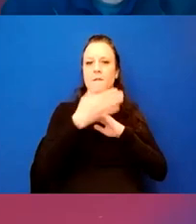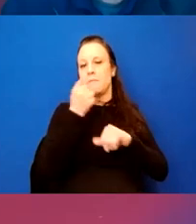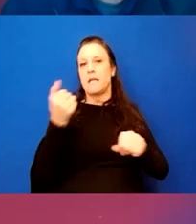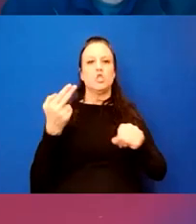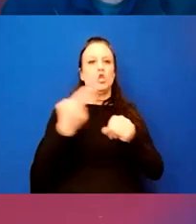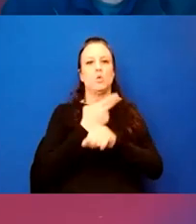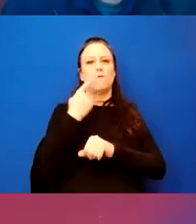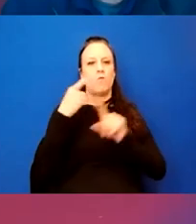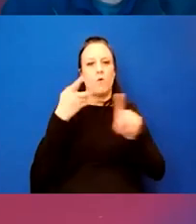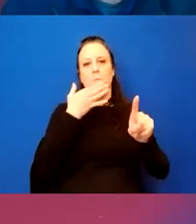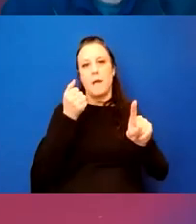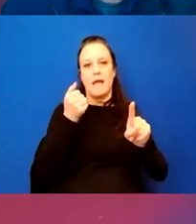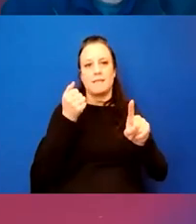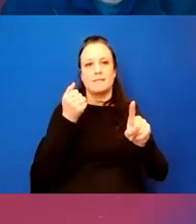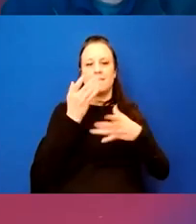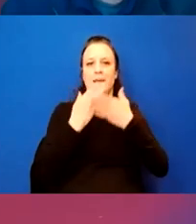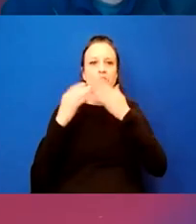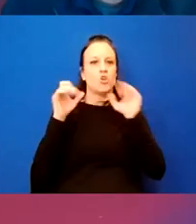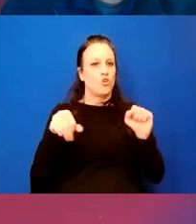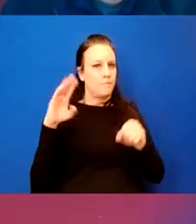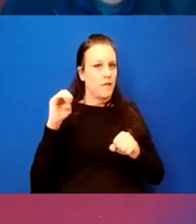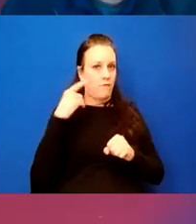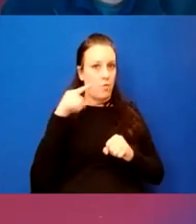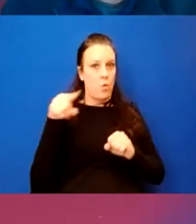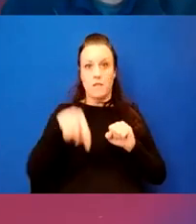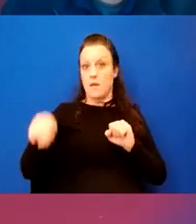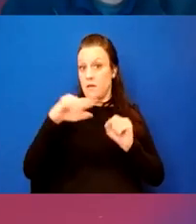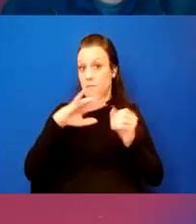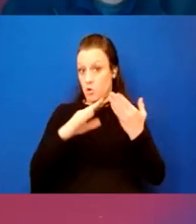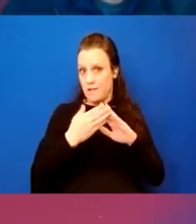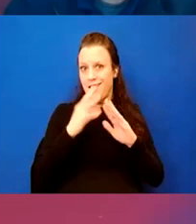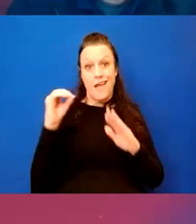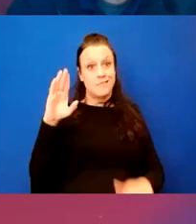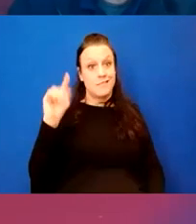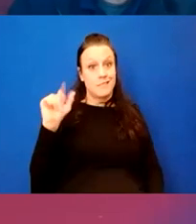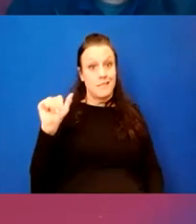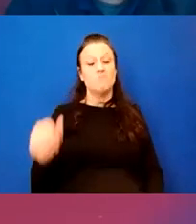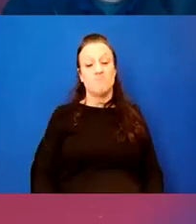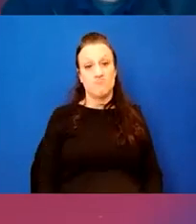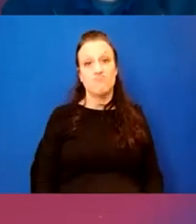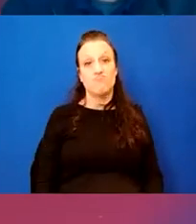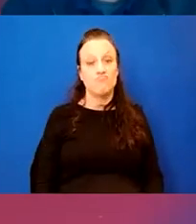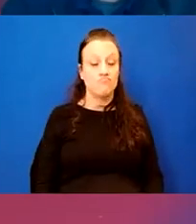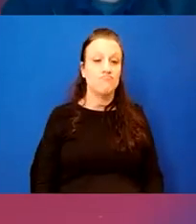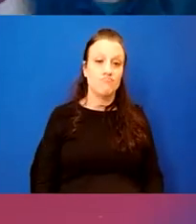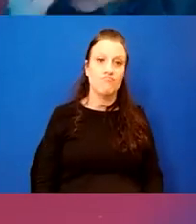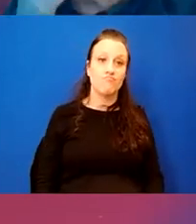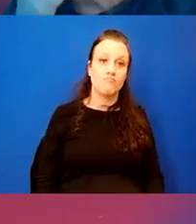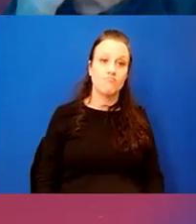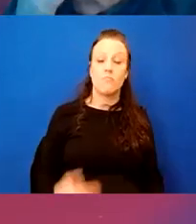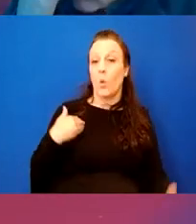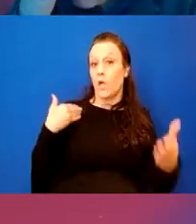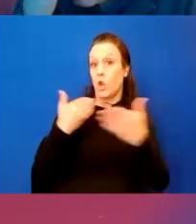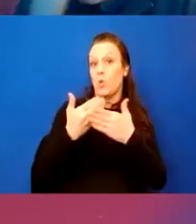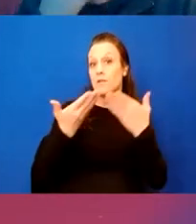that space could possibly be for, um, the community and CTA. So, um, as we get closer to the end of this